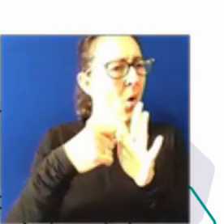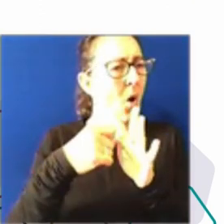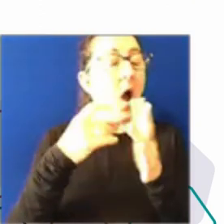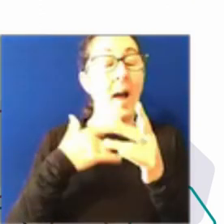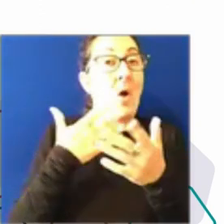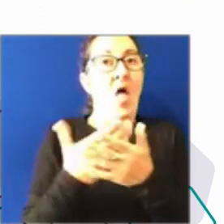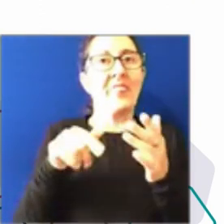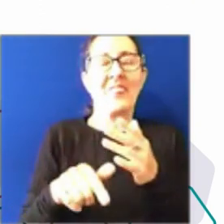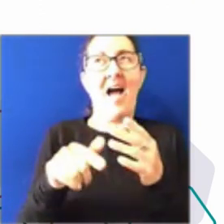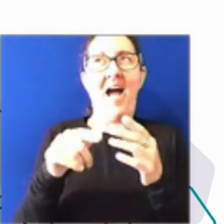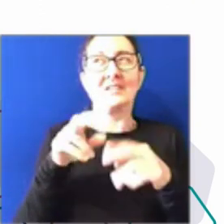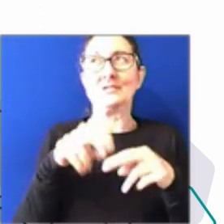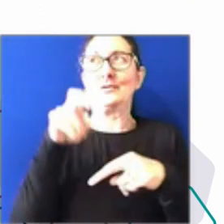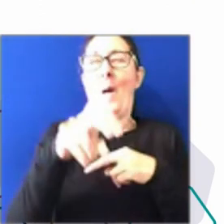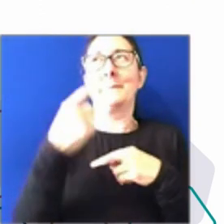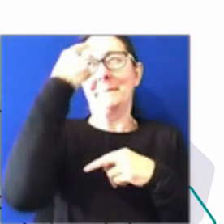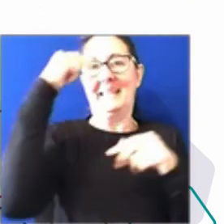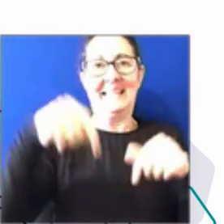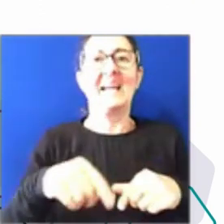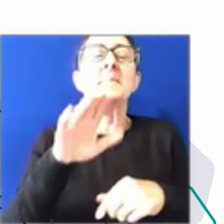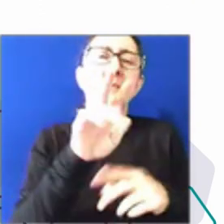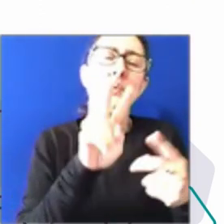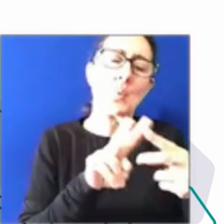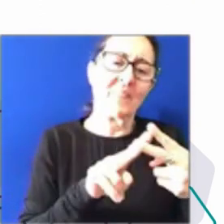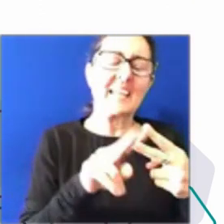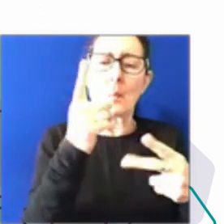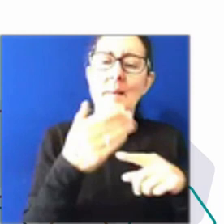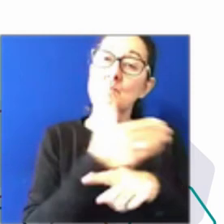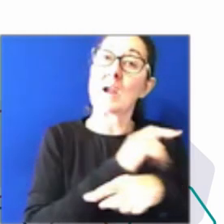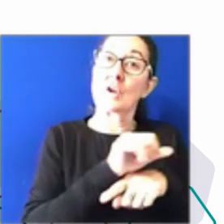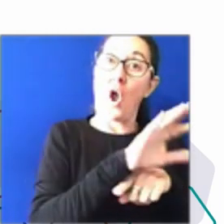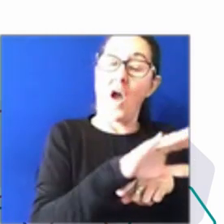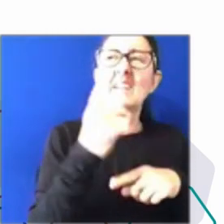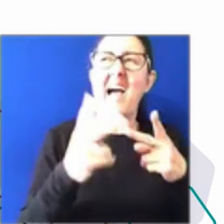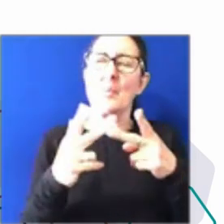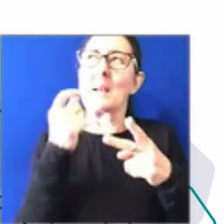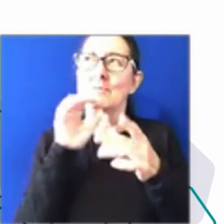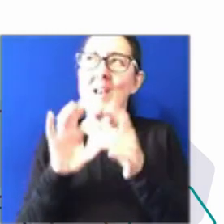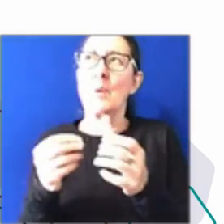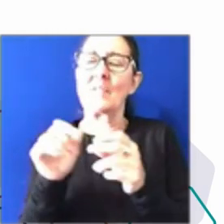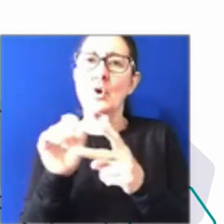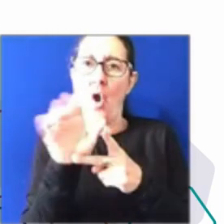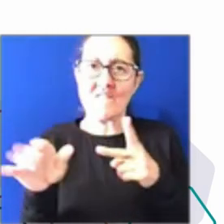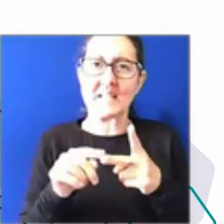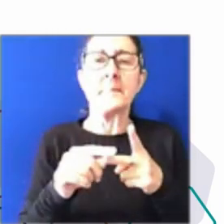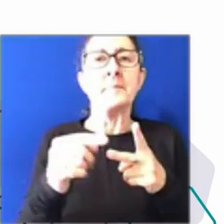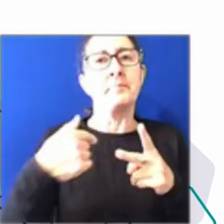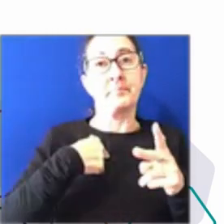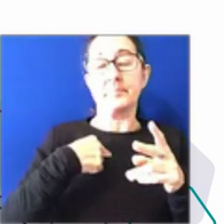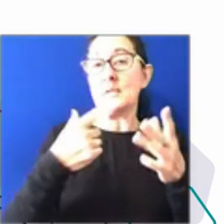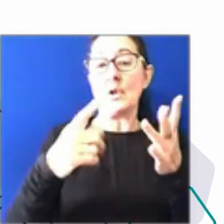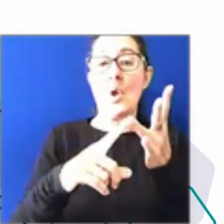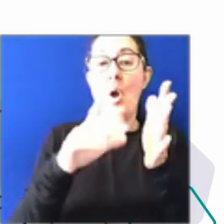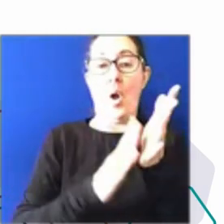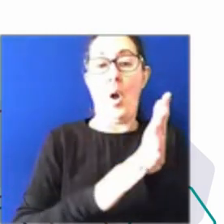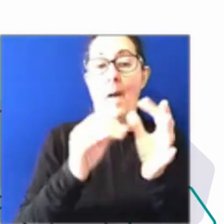learned in a previous role pre-COVID and another is a bit of a personal story that's a bit COVID related. When I was Fair Work Ombudsman, I was really struck by the